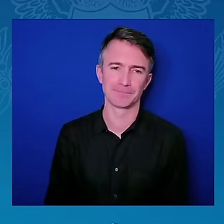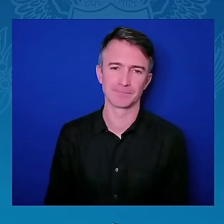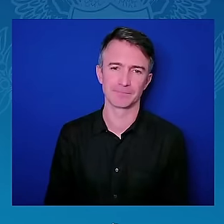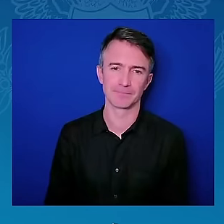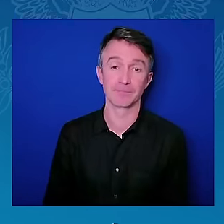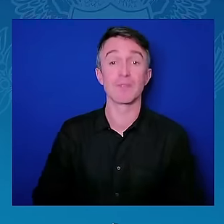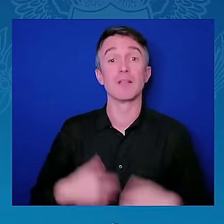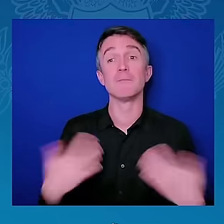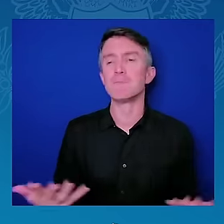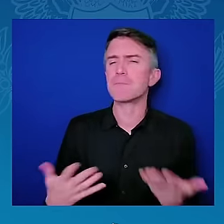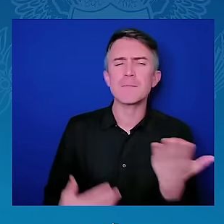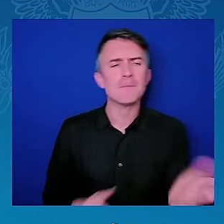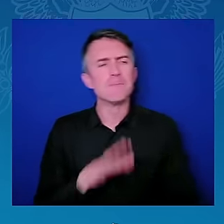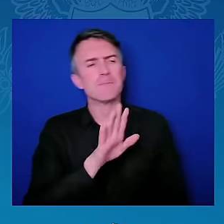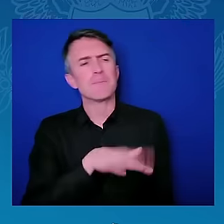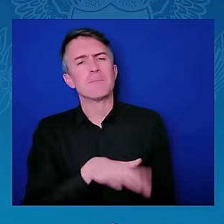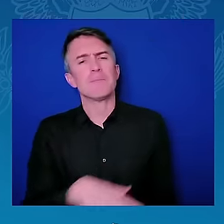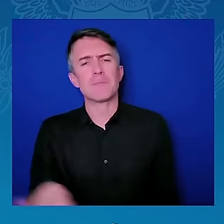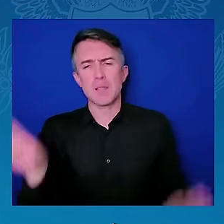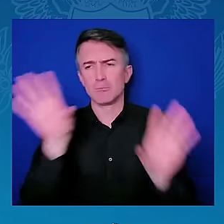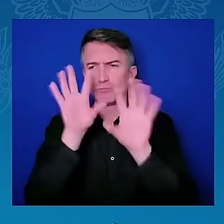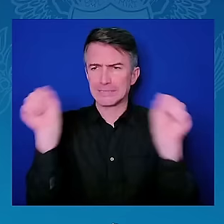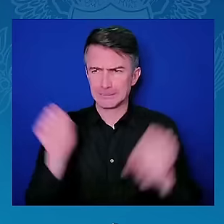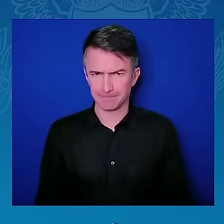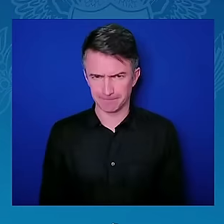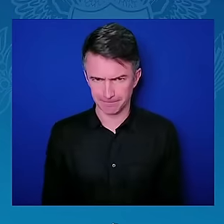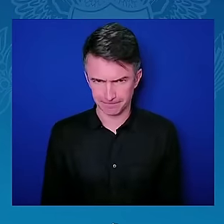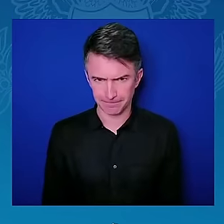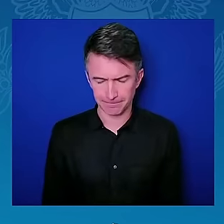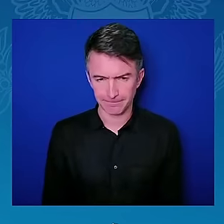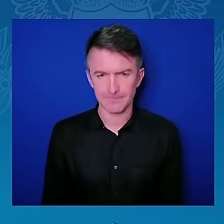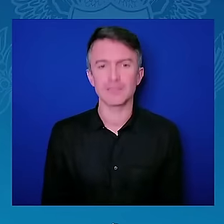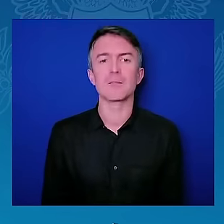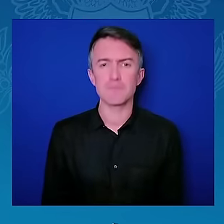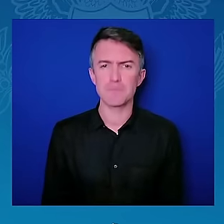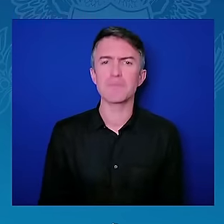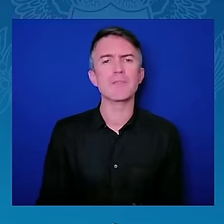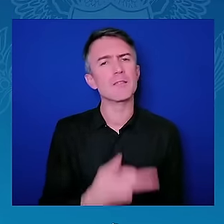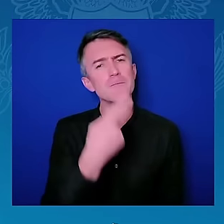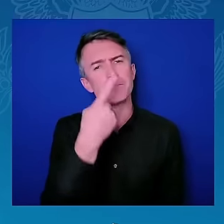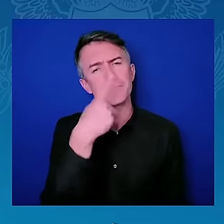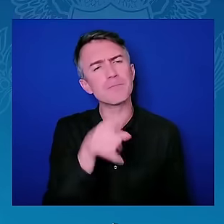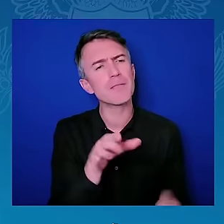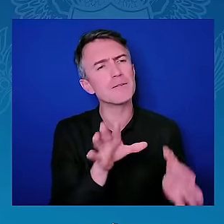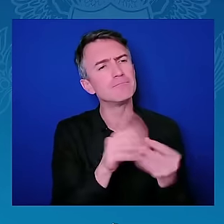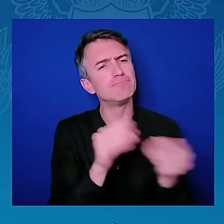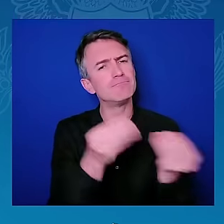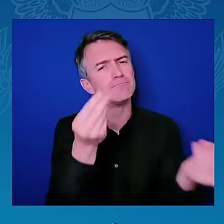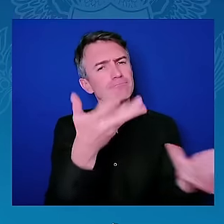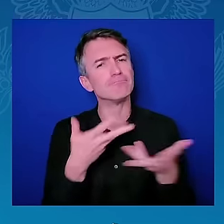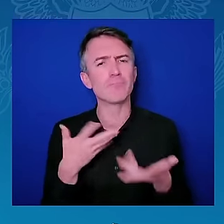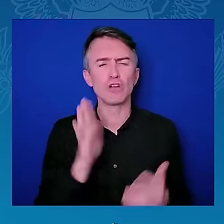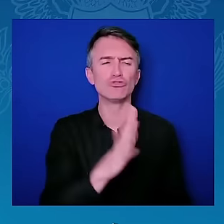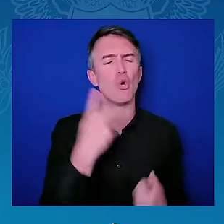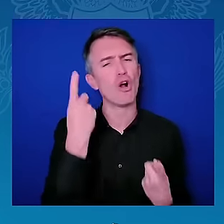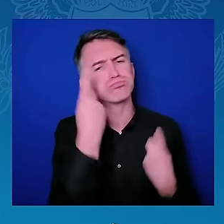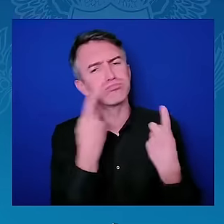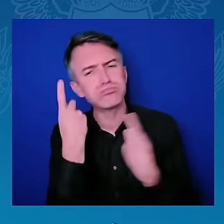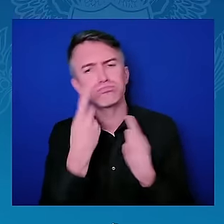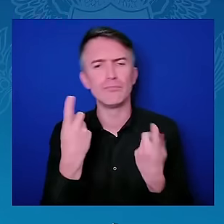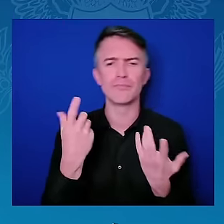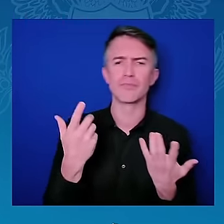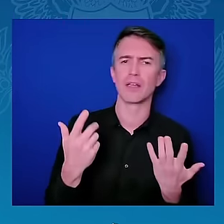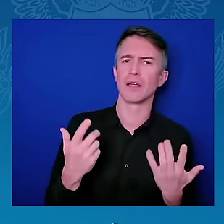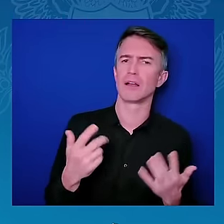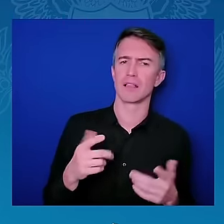and how you think about Americans, since we're here in America, how you think about the American companies and how they're helping you to skill, to